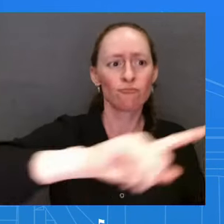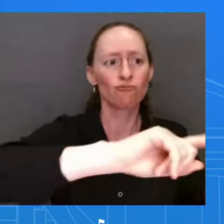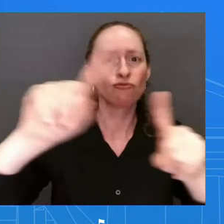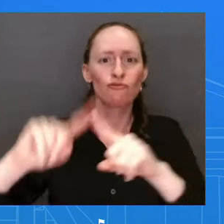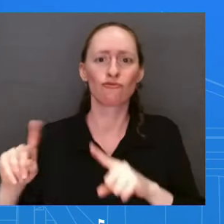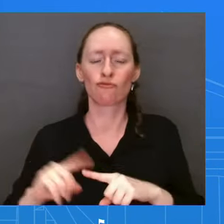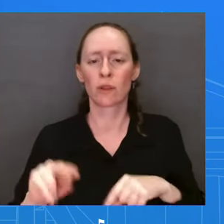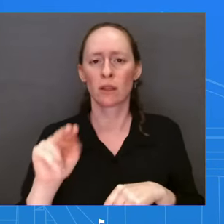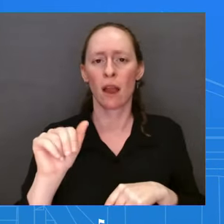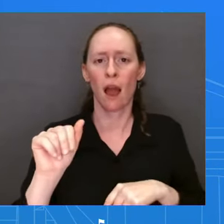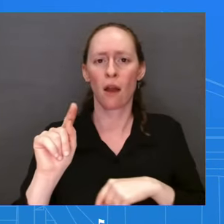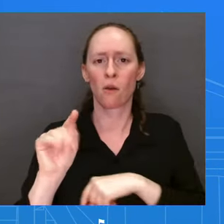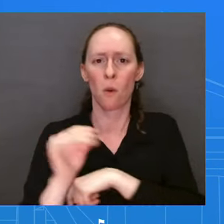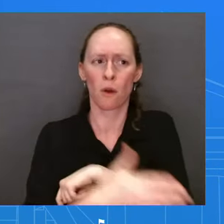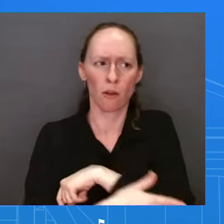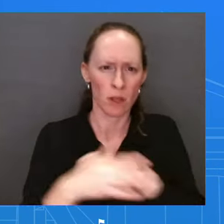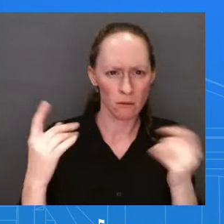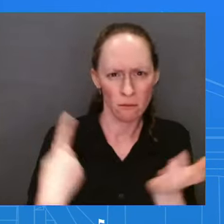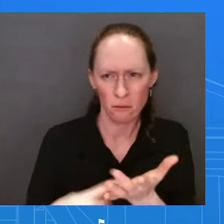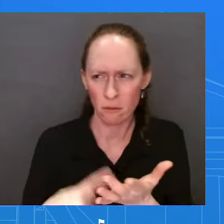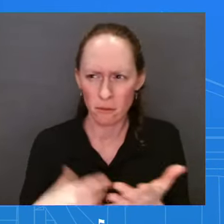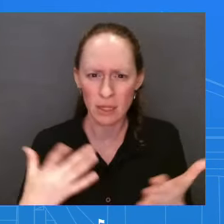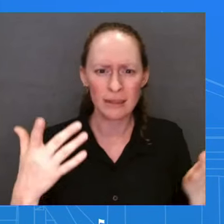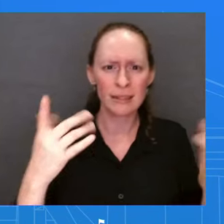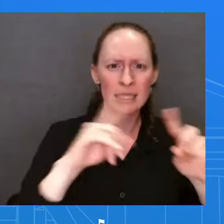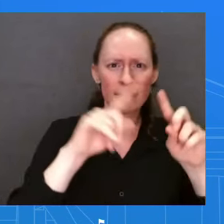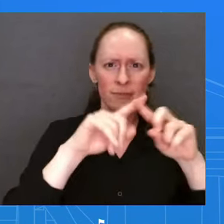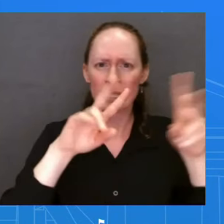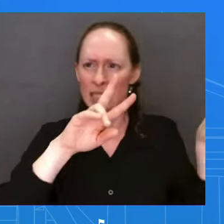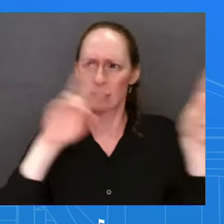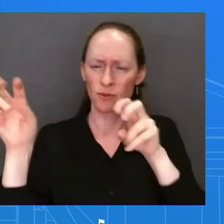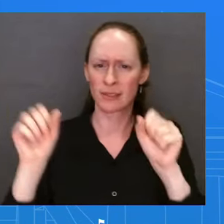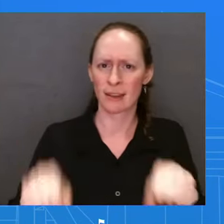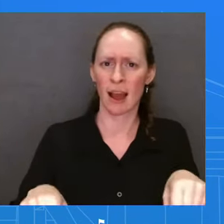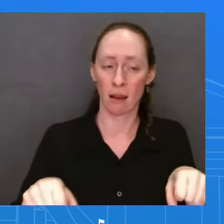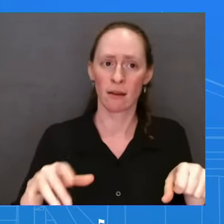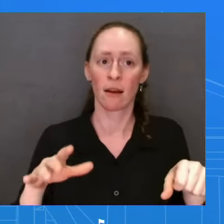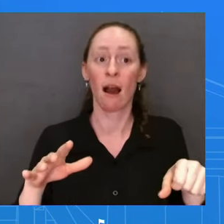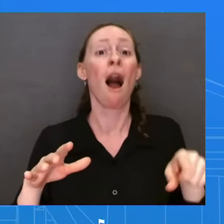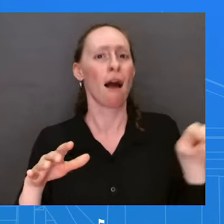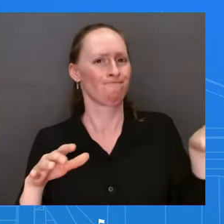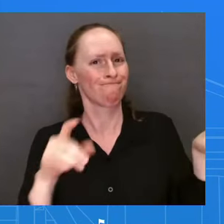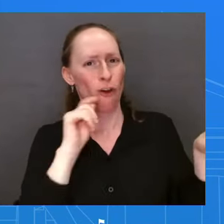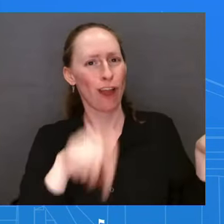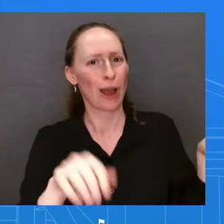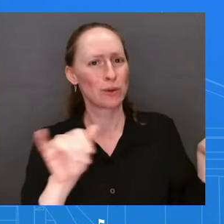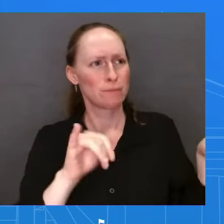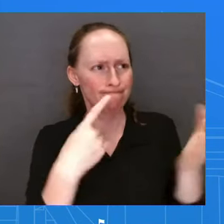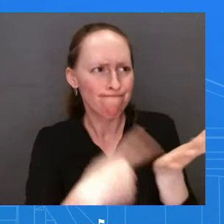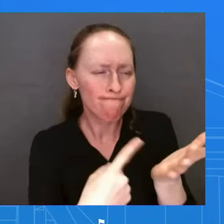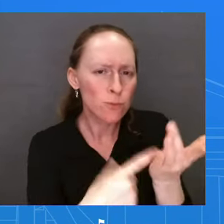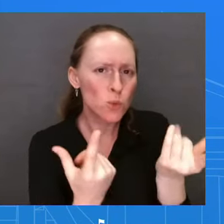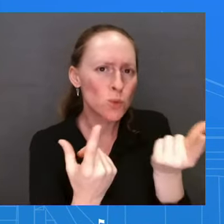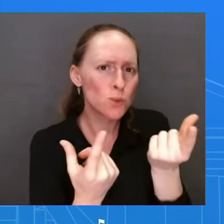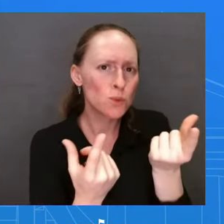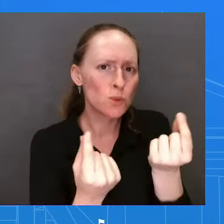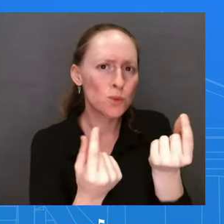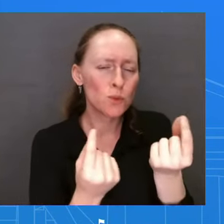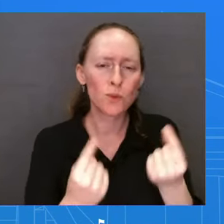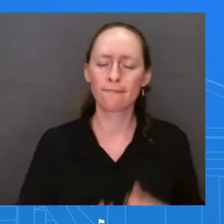Ukraine. You know, as we've said many times, you know, one thing that is quite remarkable today is how